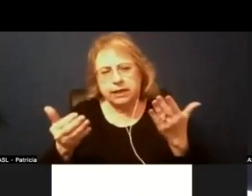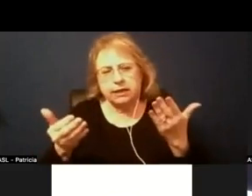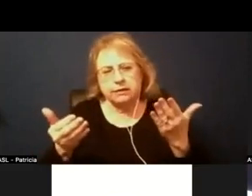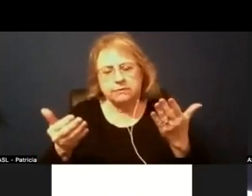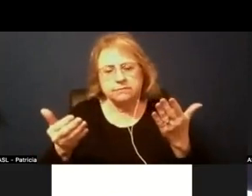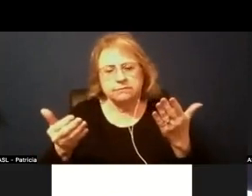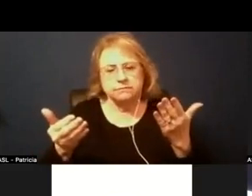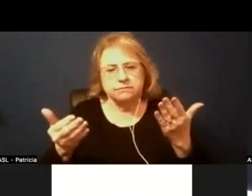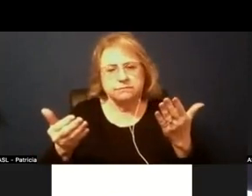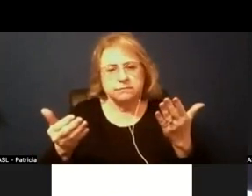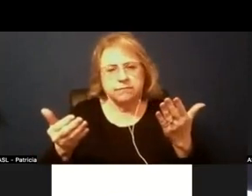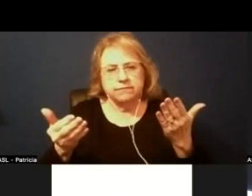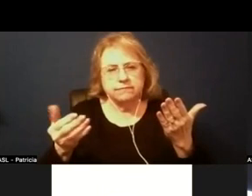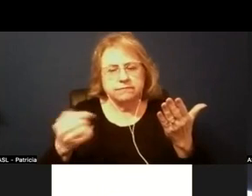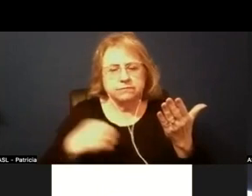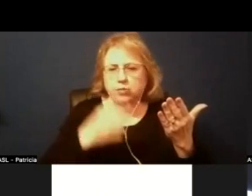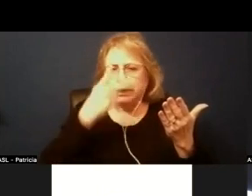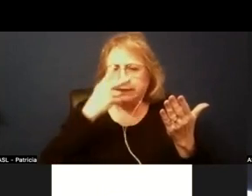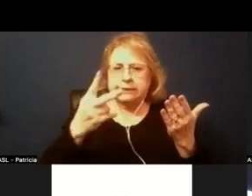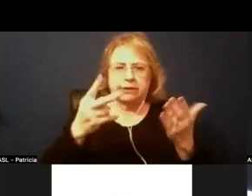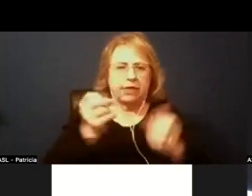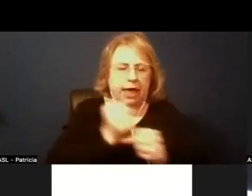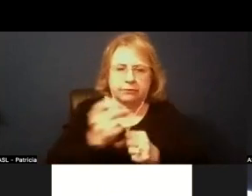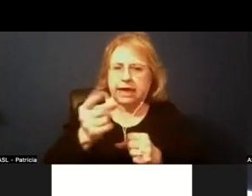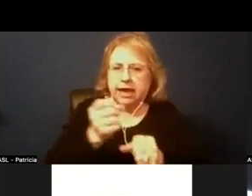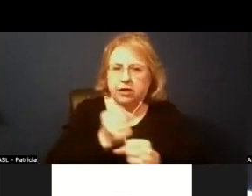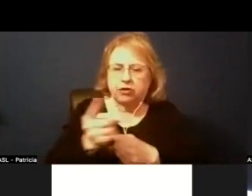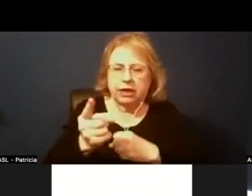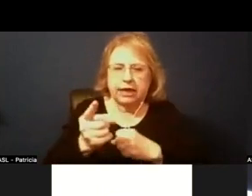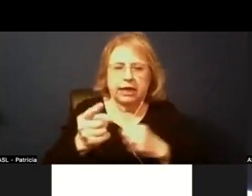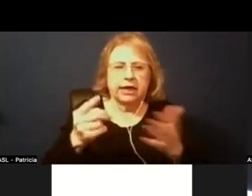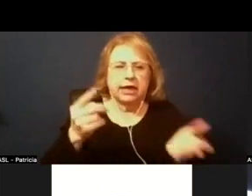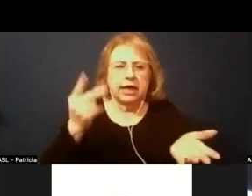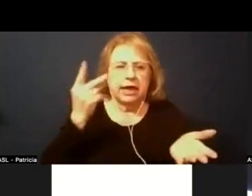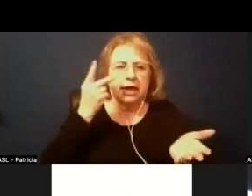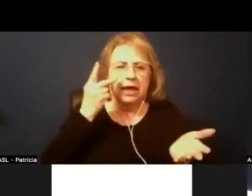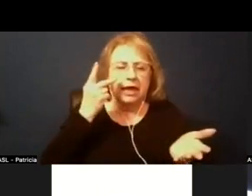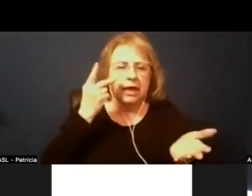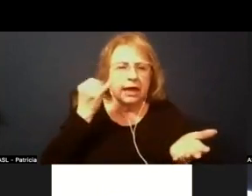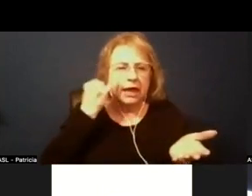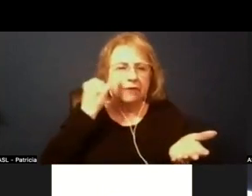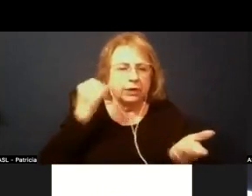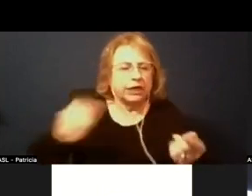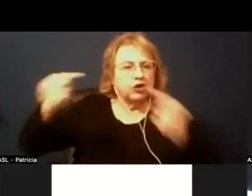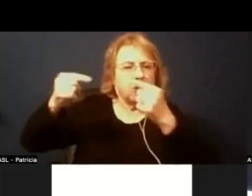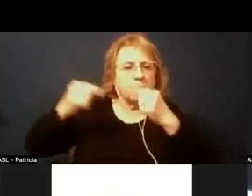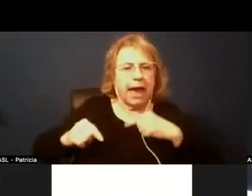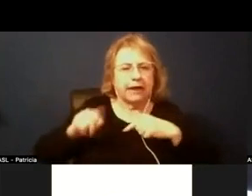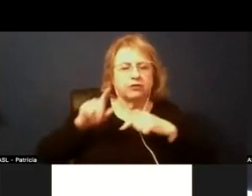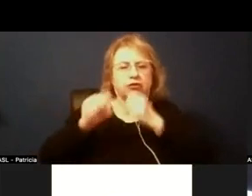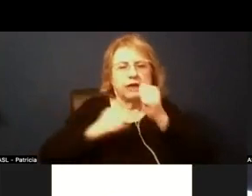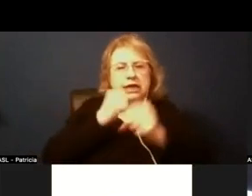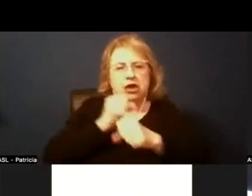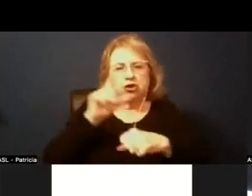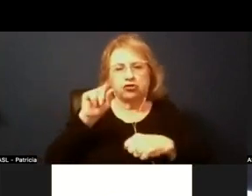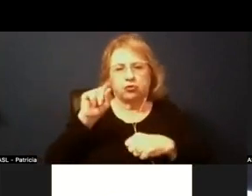maybe annually or whatever uh in terms of attrition rate go back um probably to 2015 or so because i think um